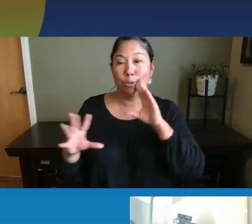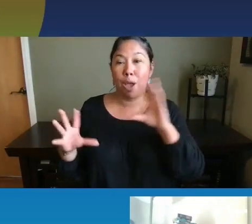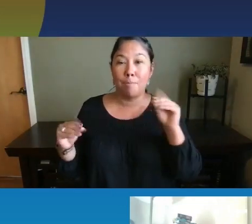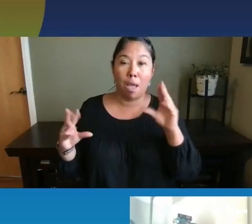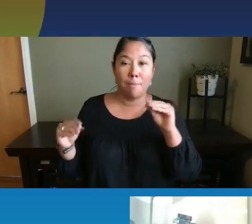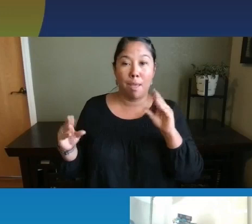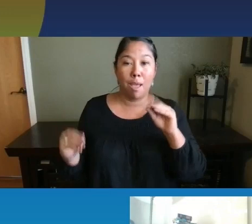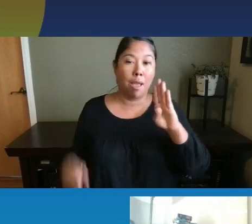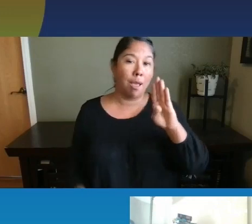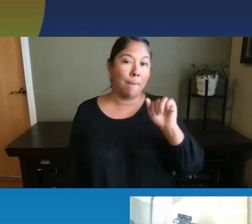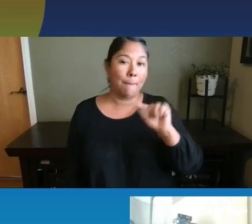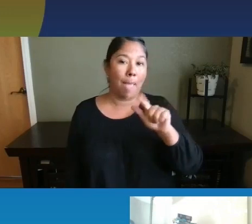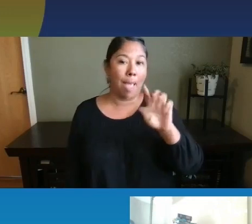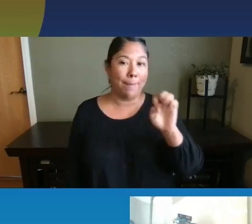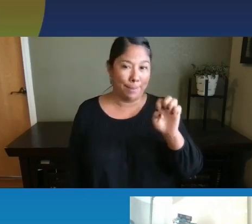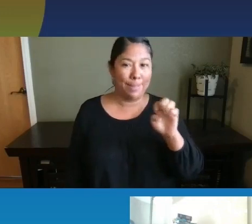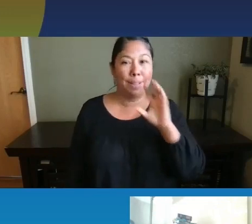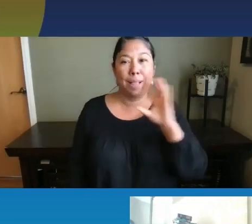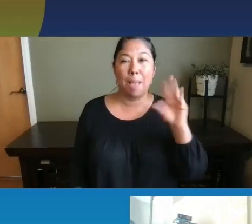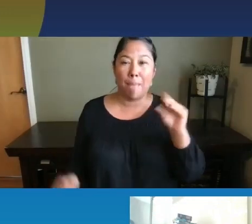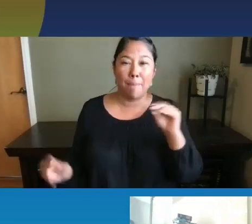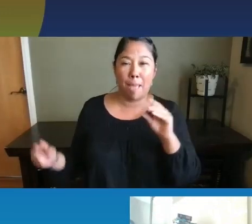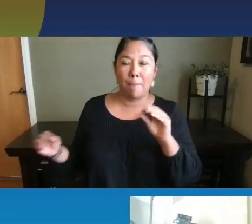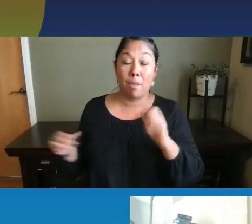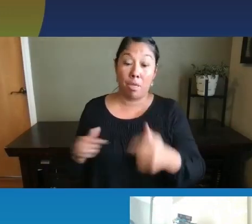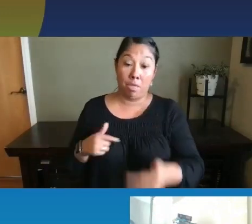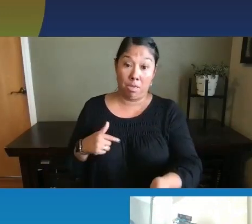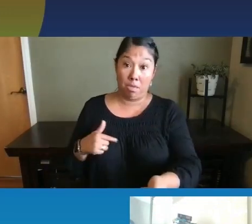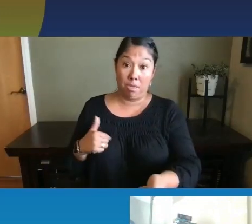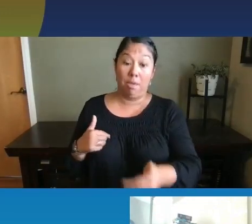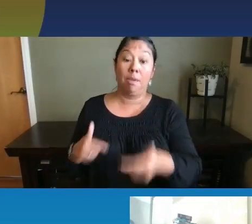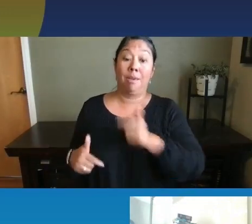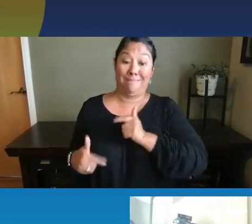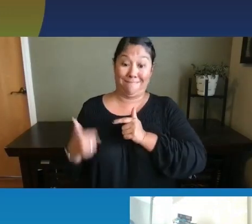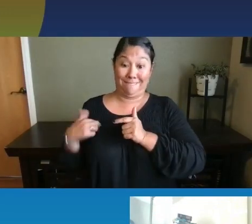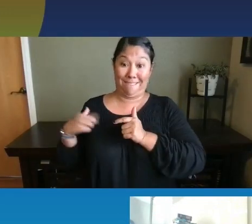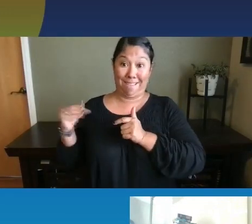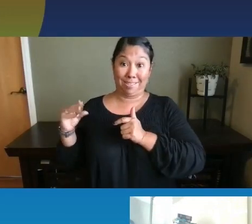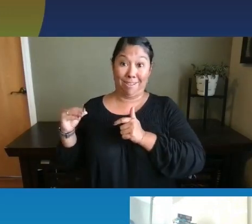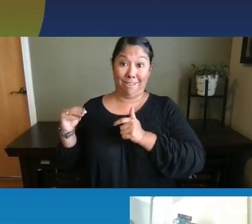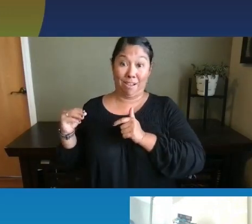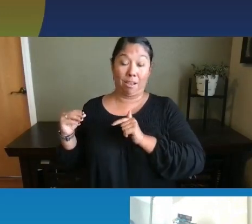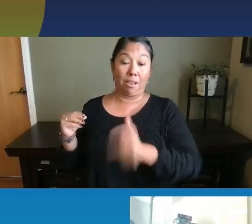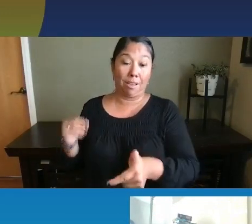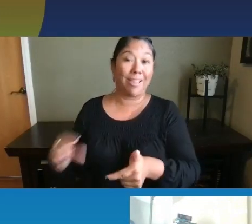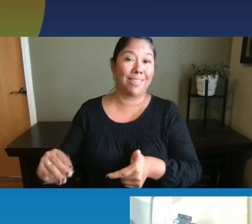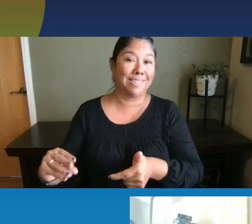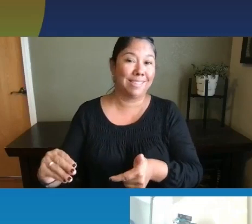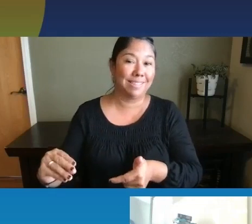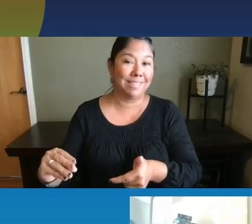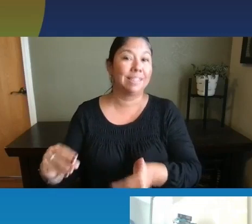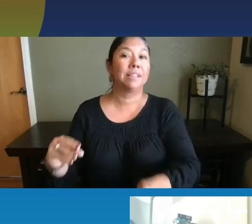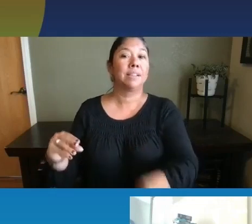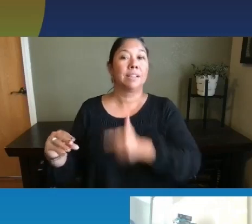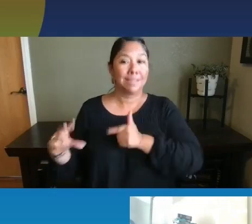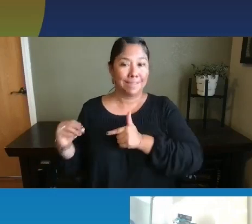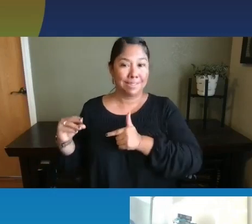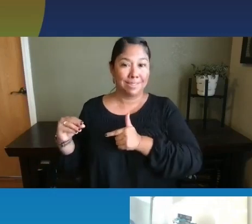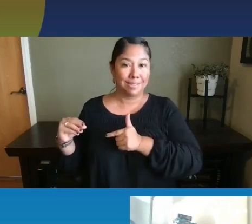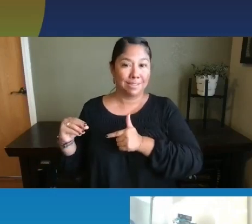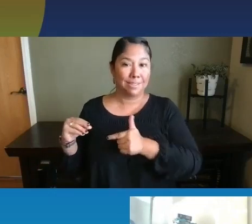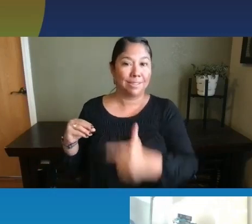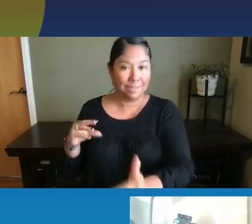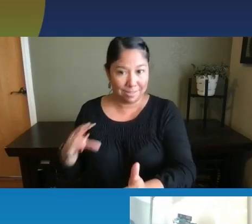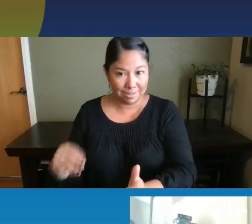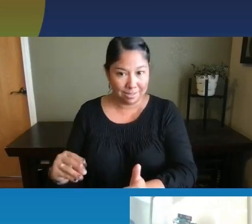babbling. Um, and then as they get a little bit older, the babble gets longer and longer, and then you'll start to notice that the babble